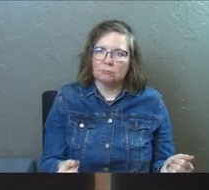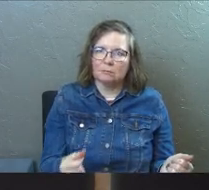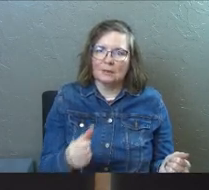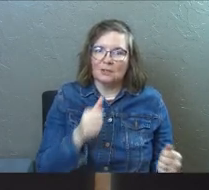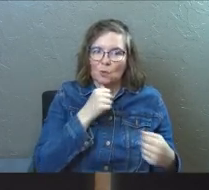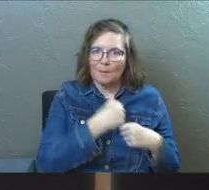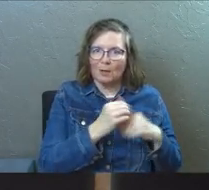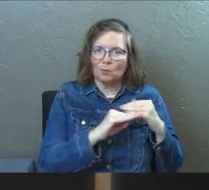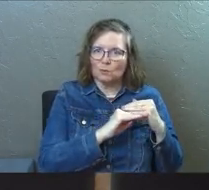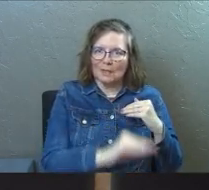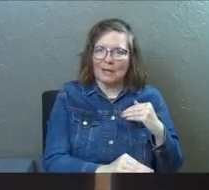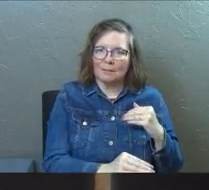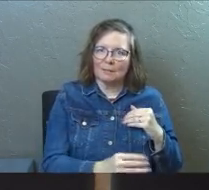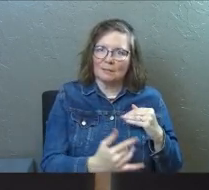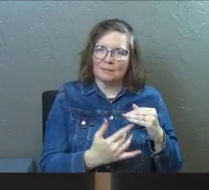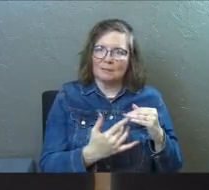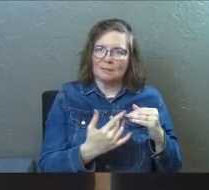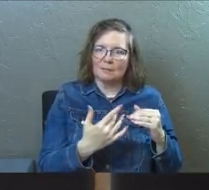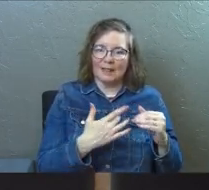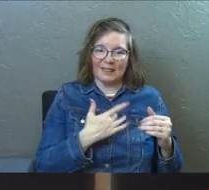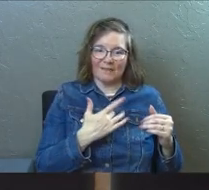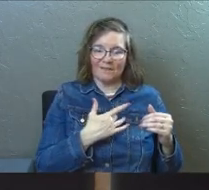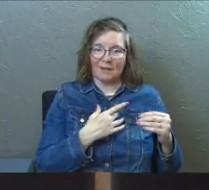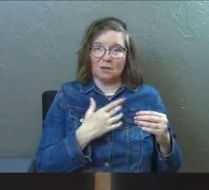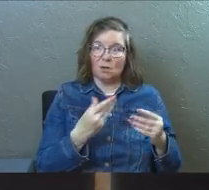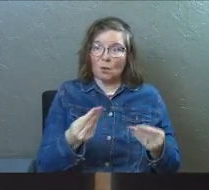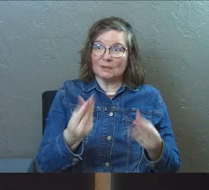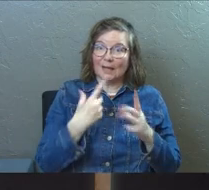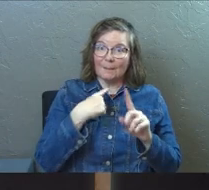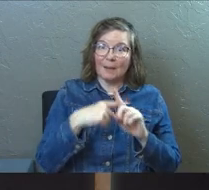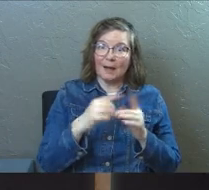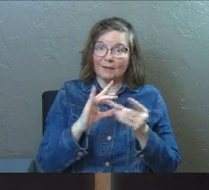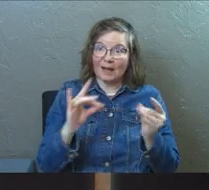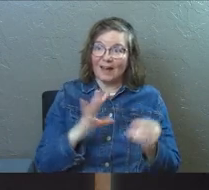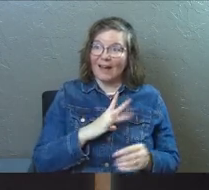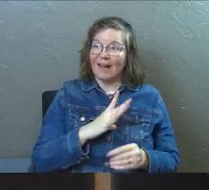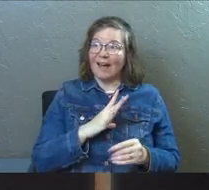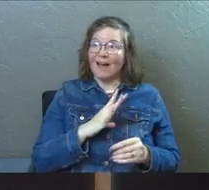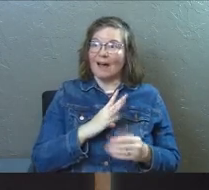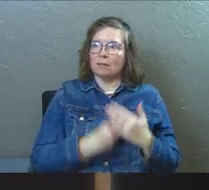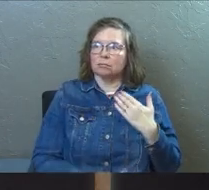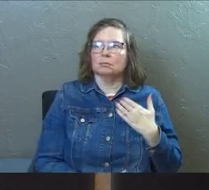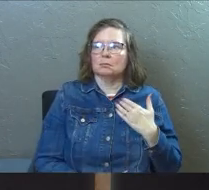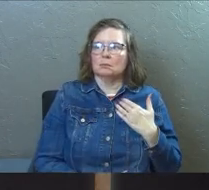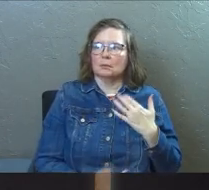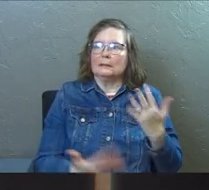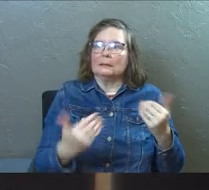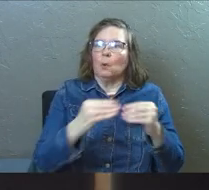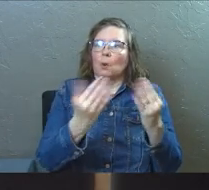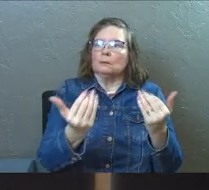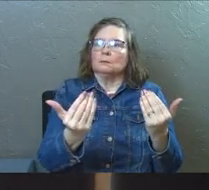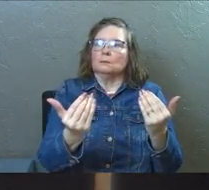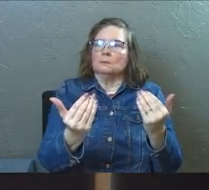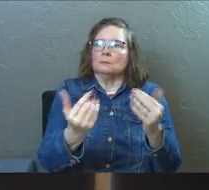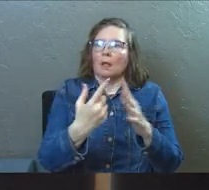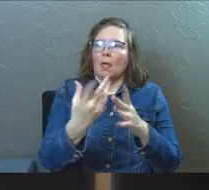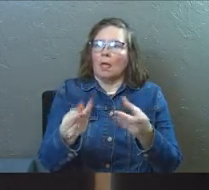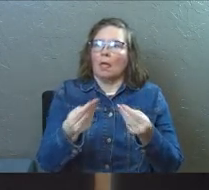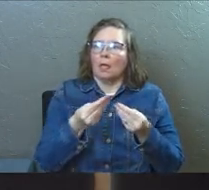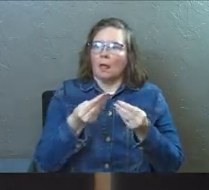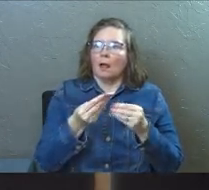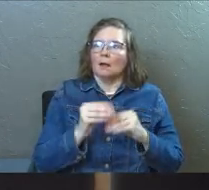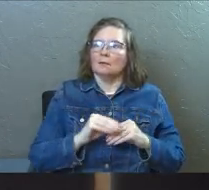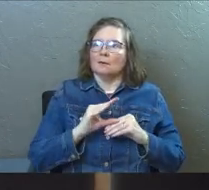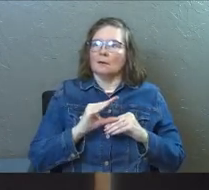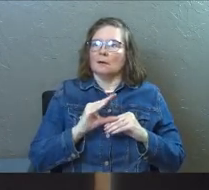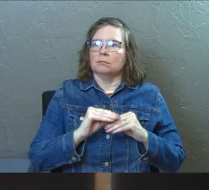a stable person. Even the compliments, they're gone in an instant, aren't they? And you need a thousand more. And you've become so